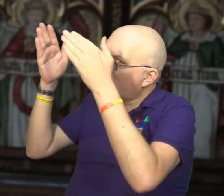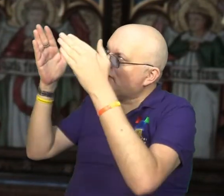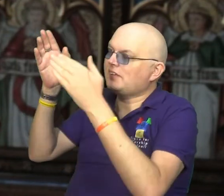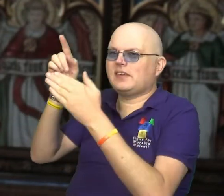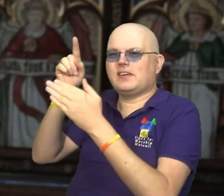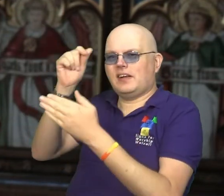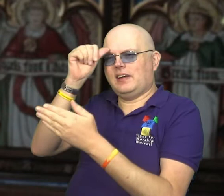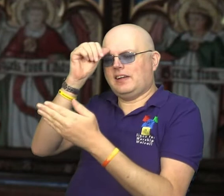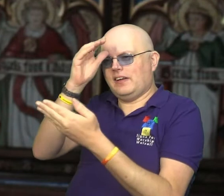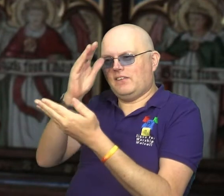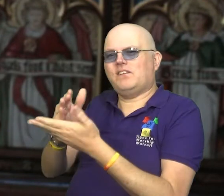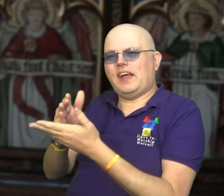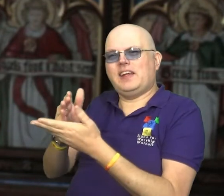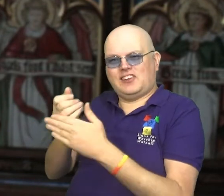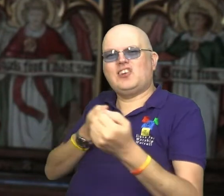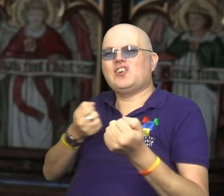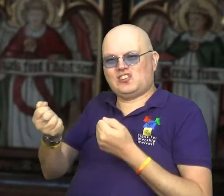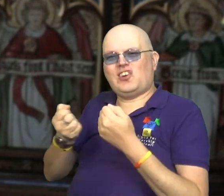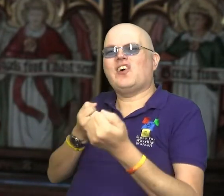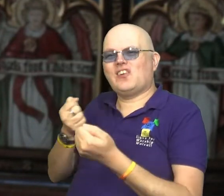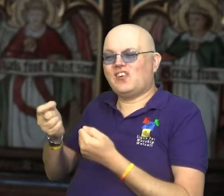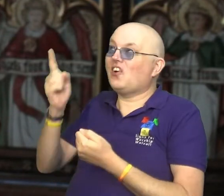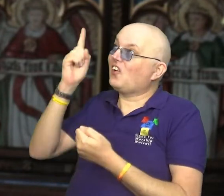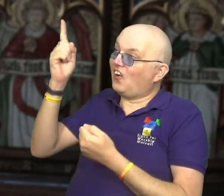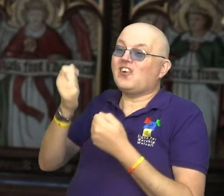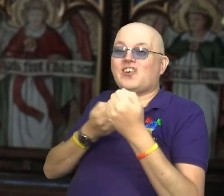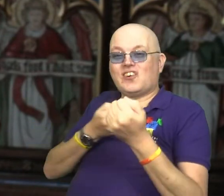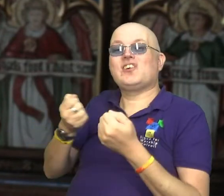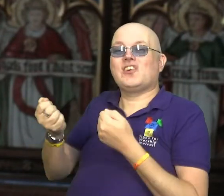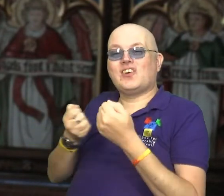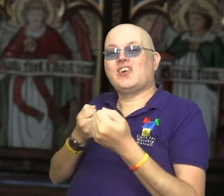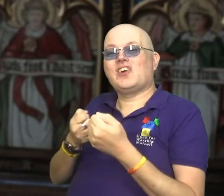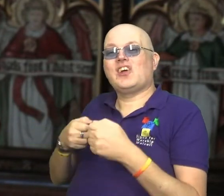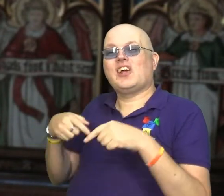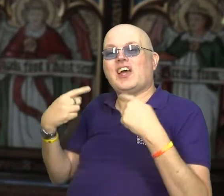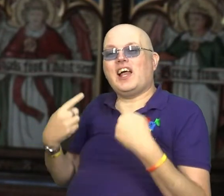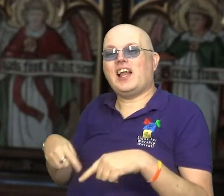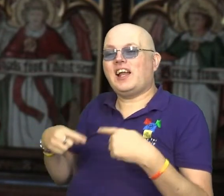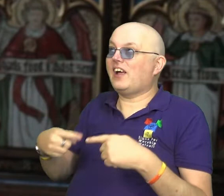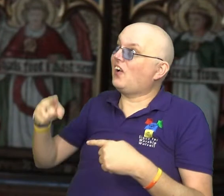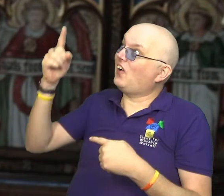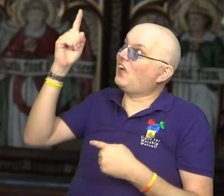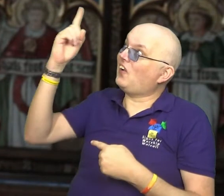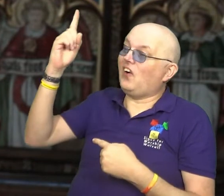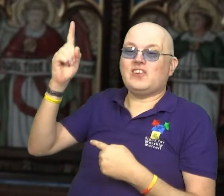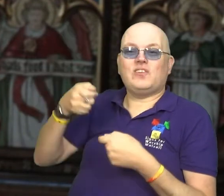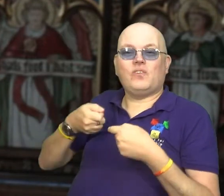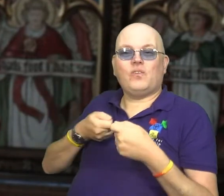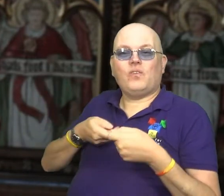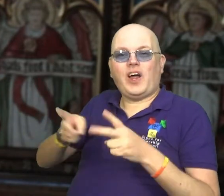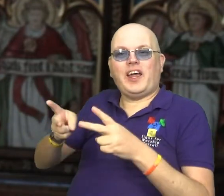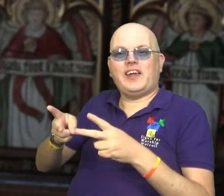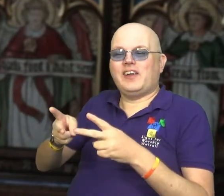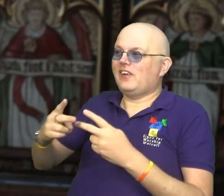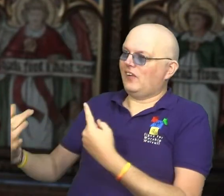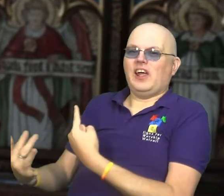your faith take over and allow God's way